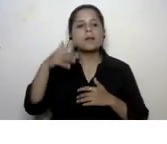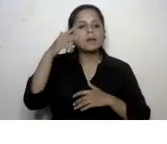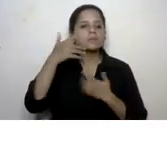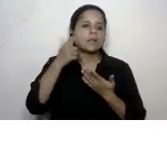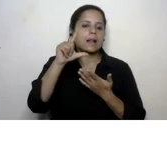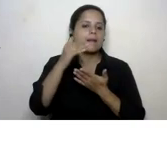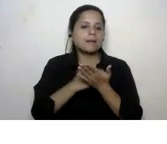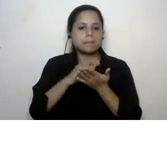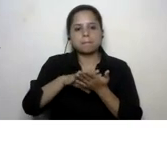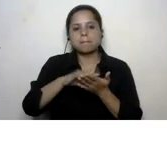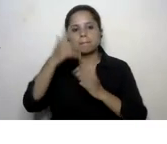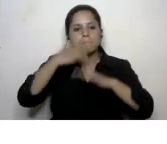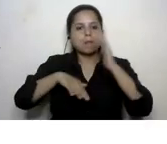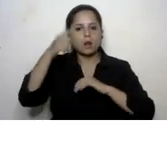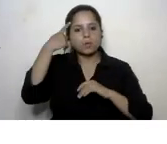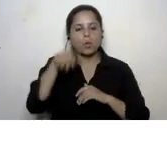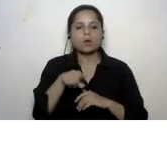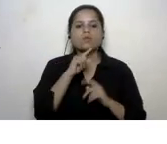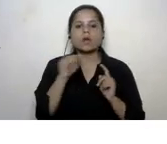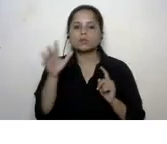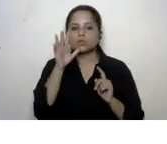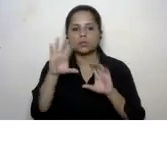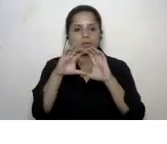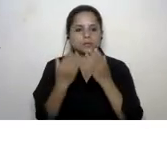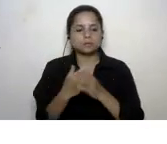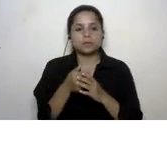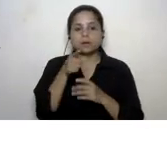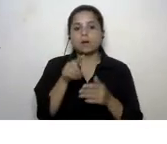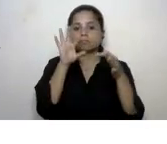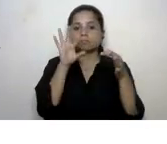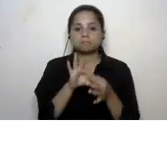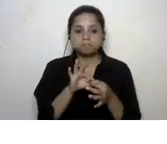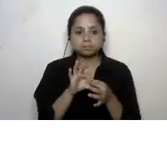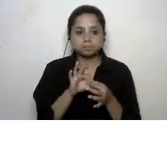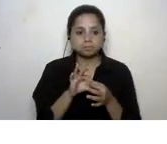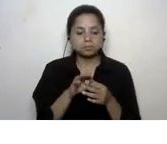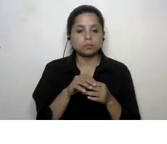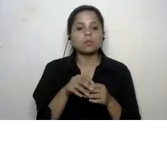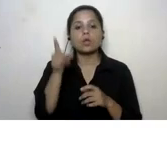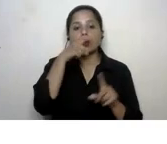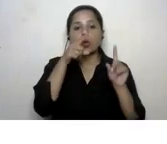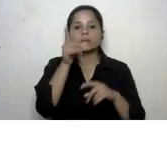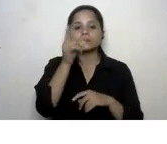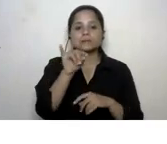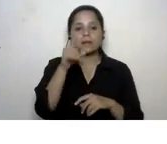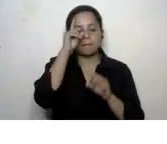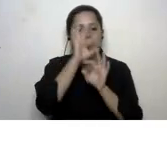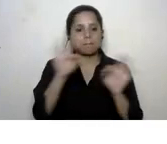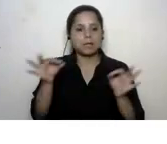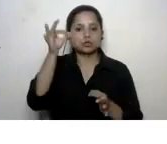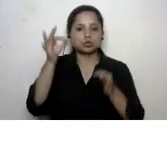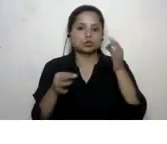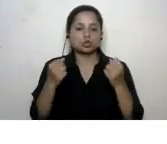students now this is related to uh goal 16 which is peace justice and strong